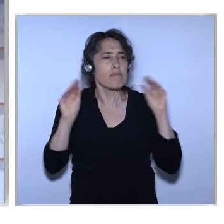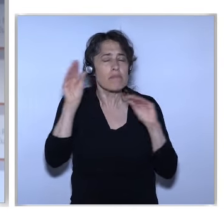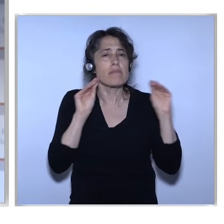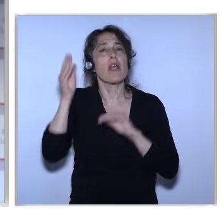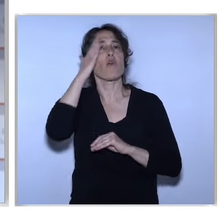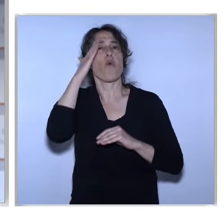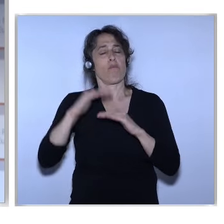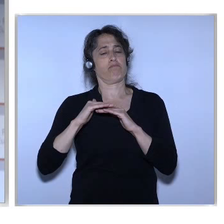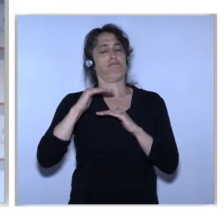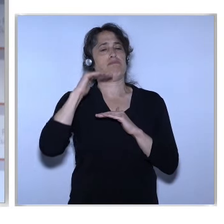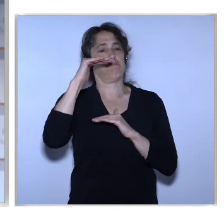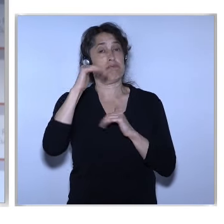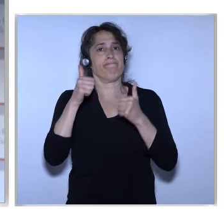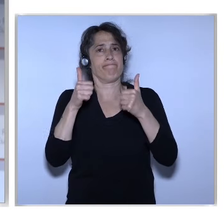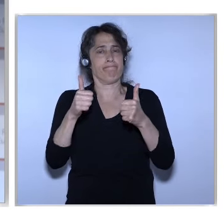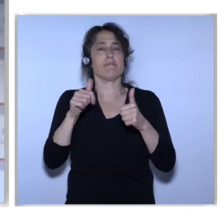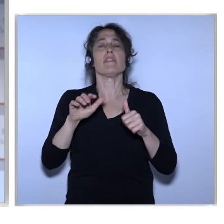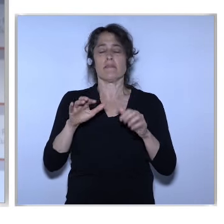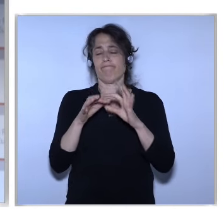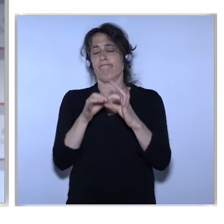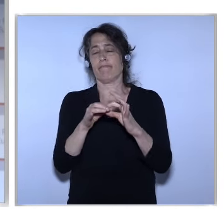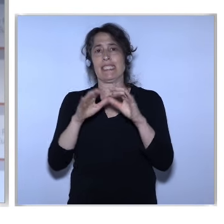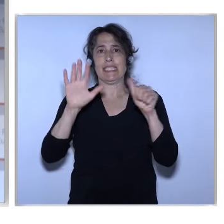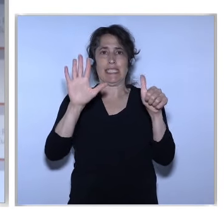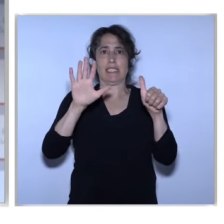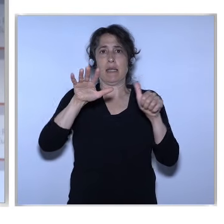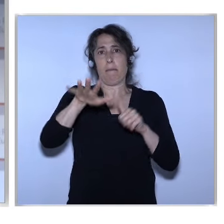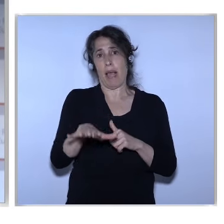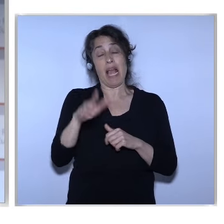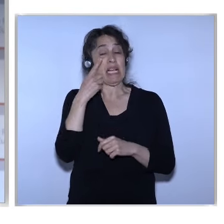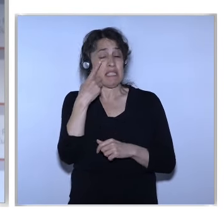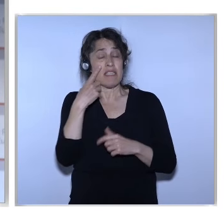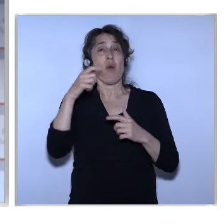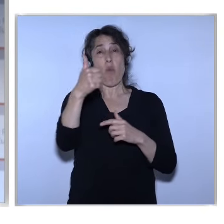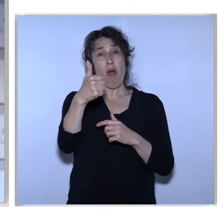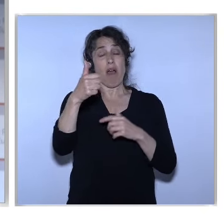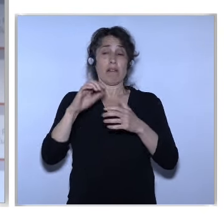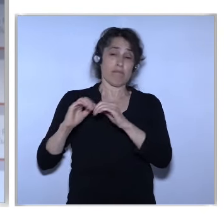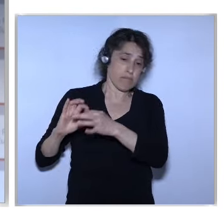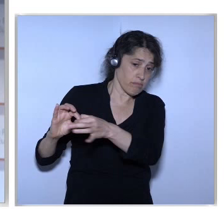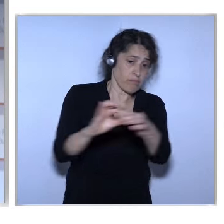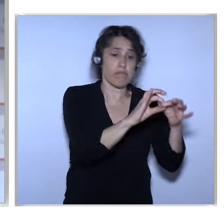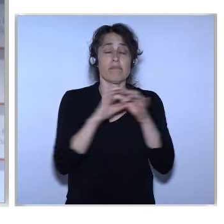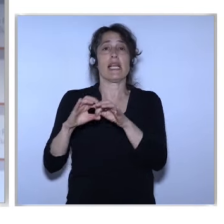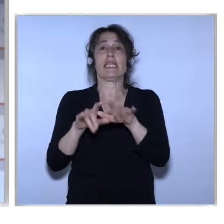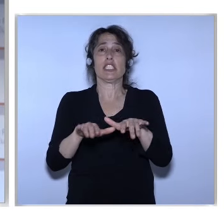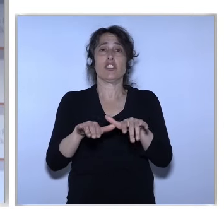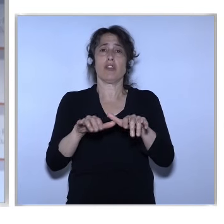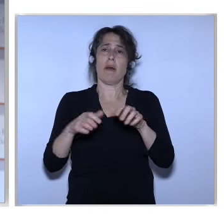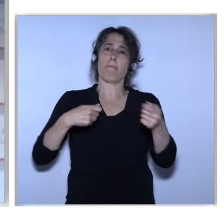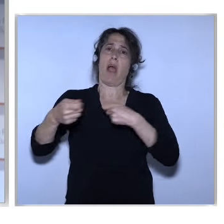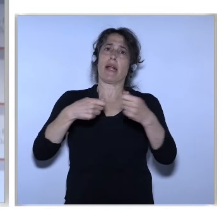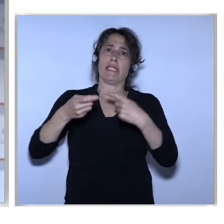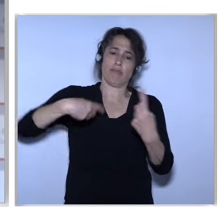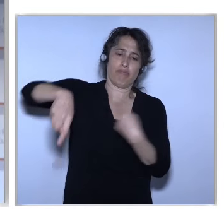single market strategy It is seen as a good instrument to facilitate completion of the digital single